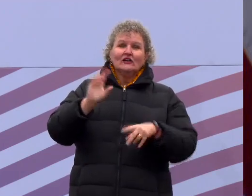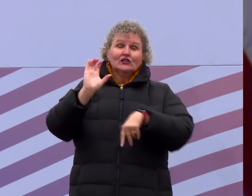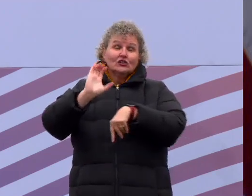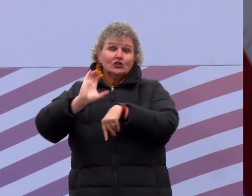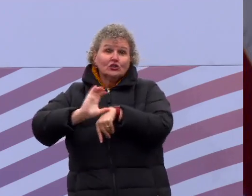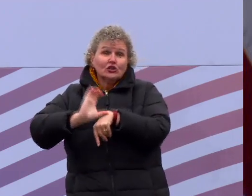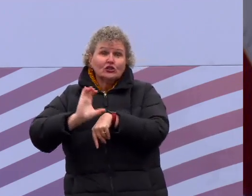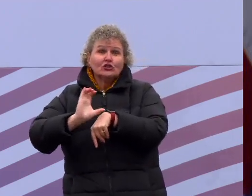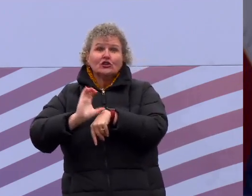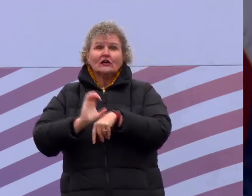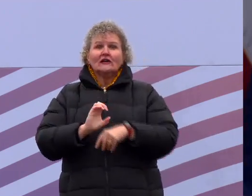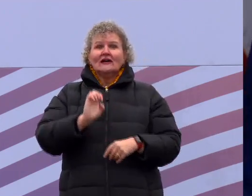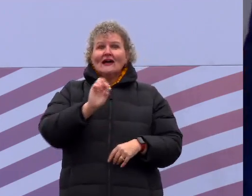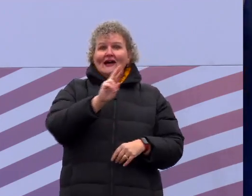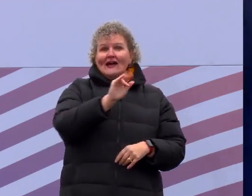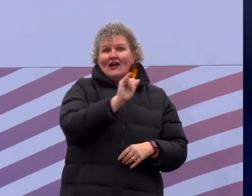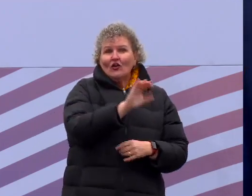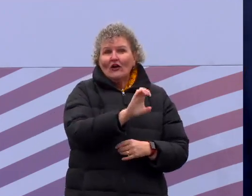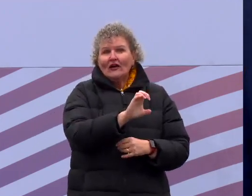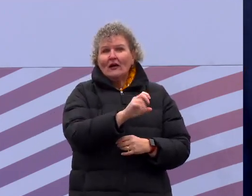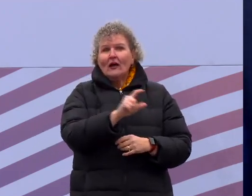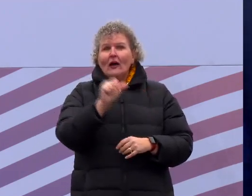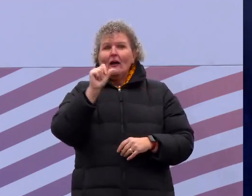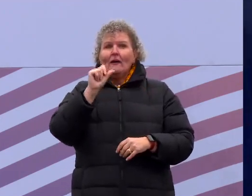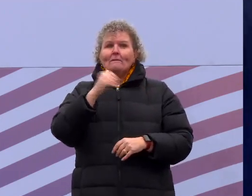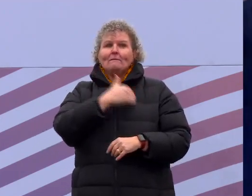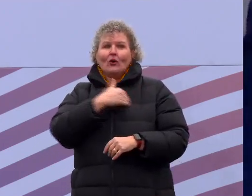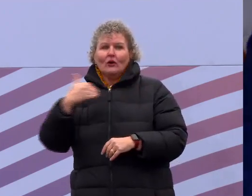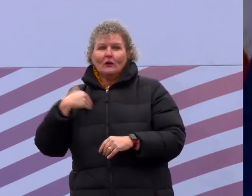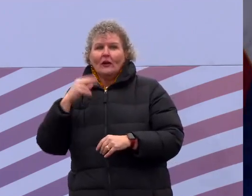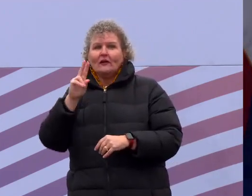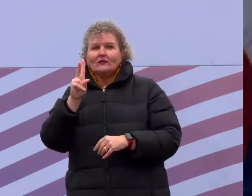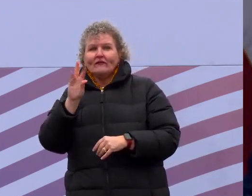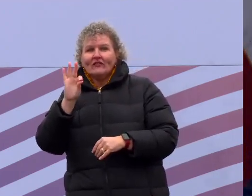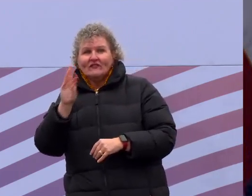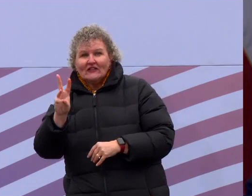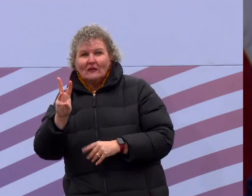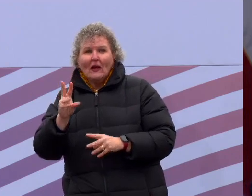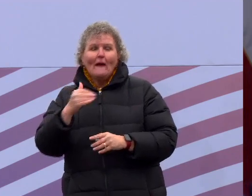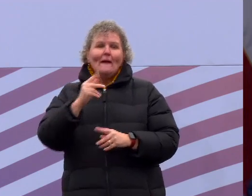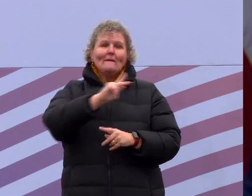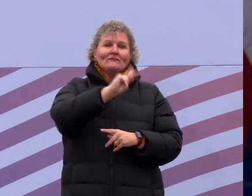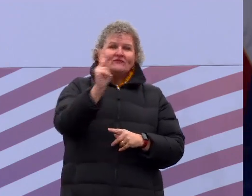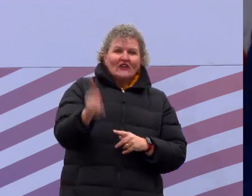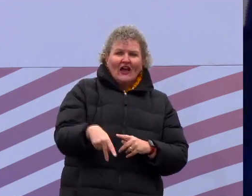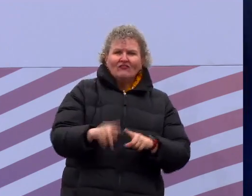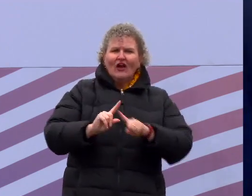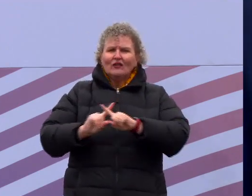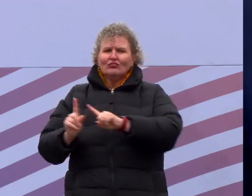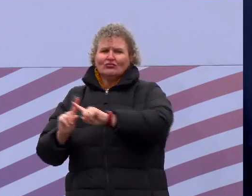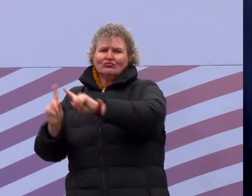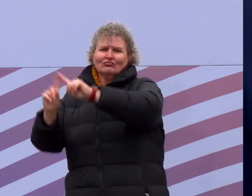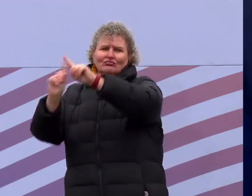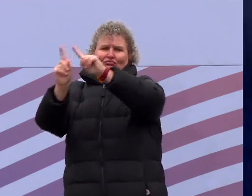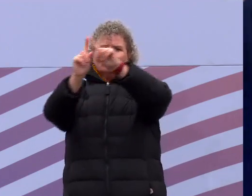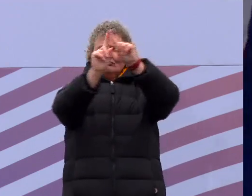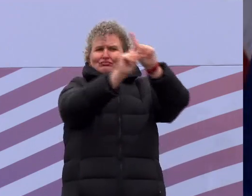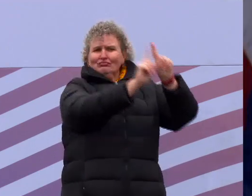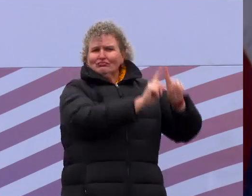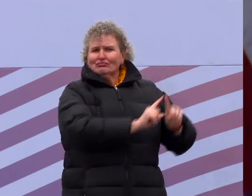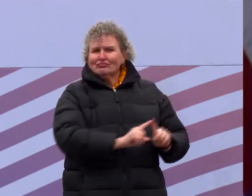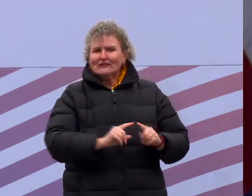shop in Philadelphia, I can tell you that the things that unite us are so much greater than the things that divide us.